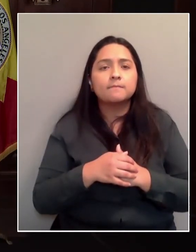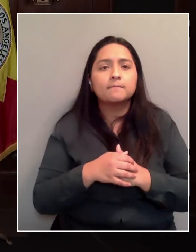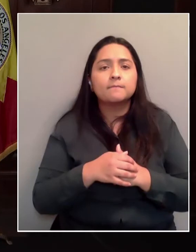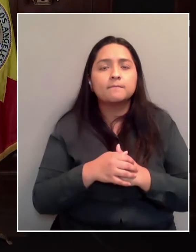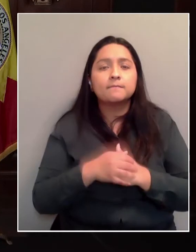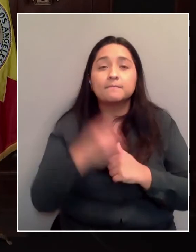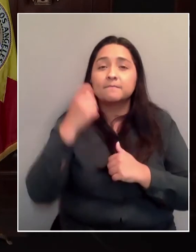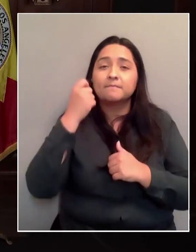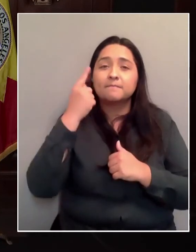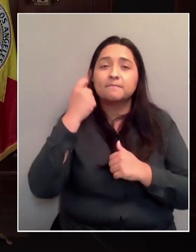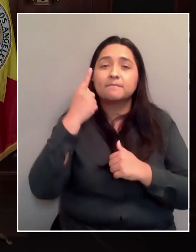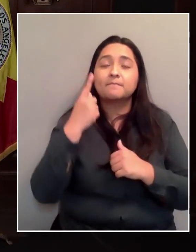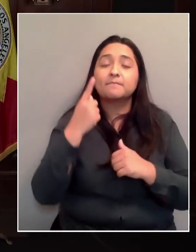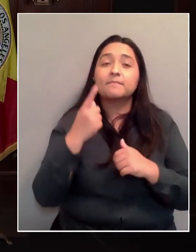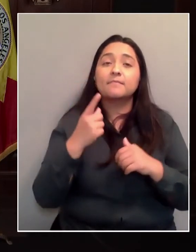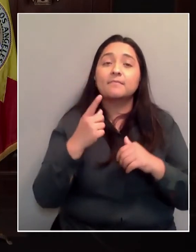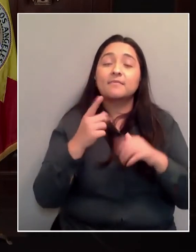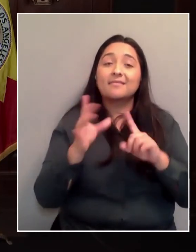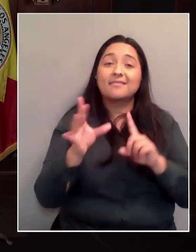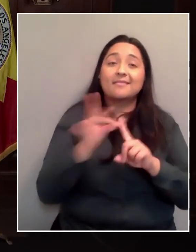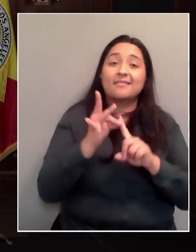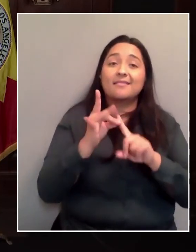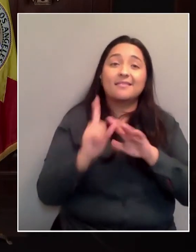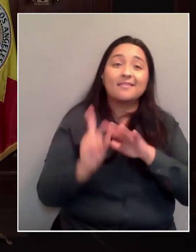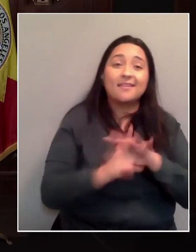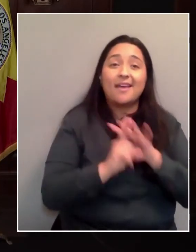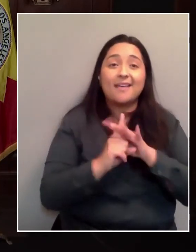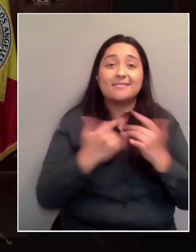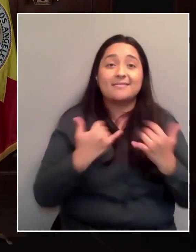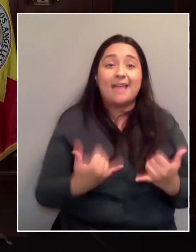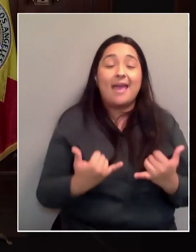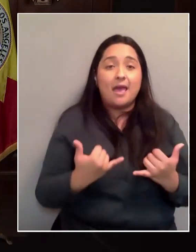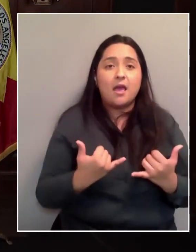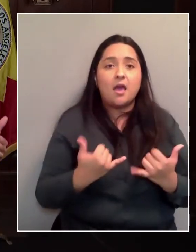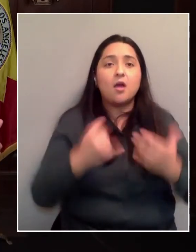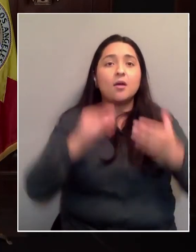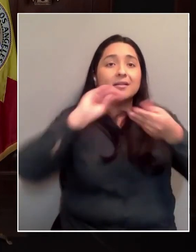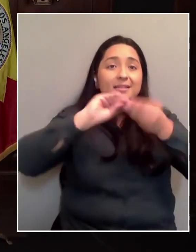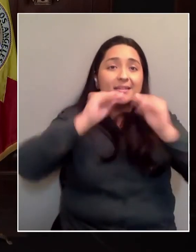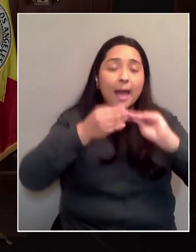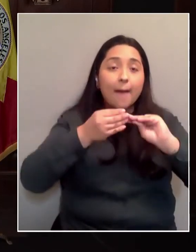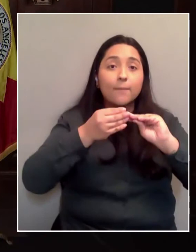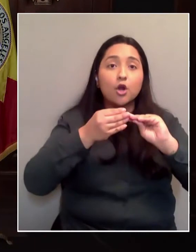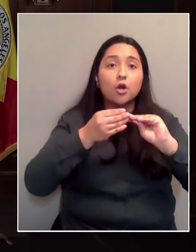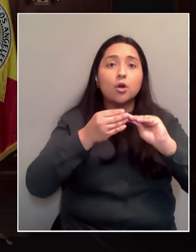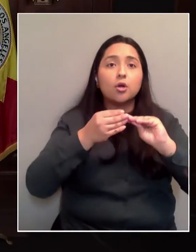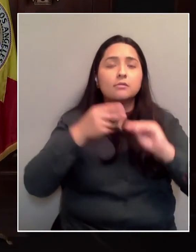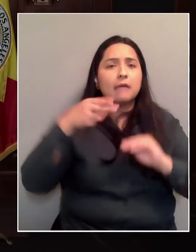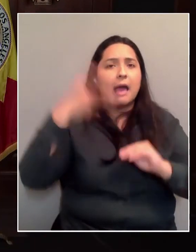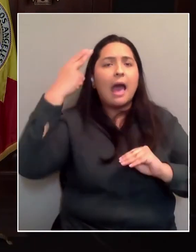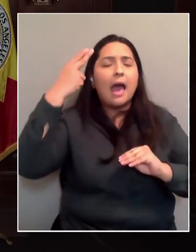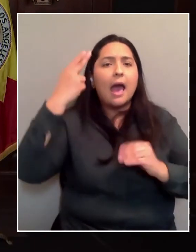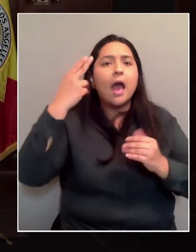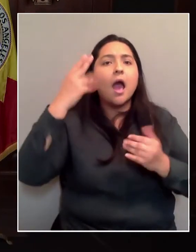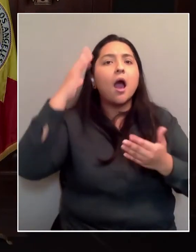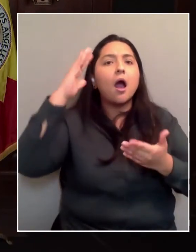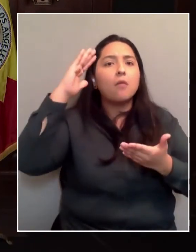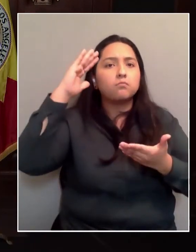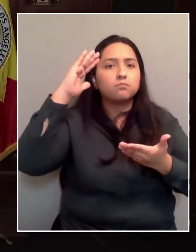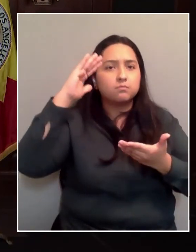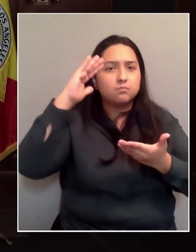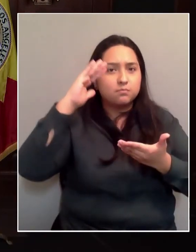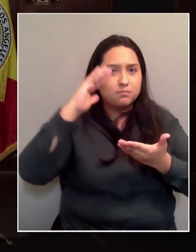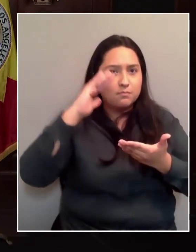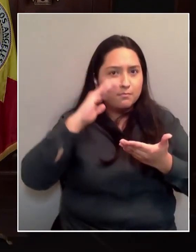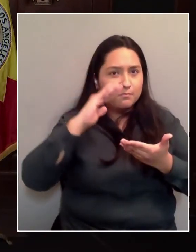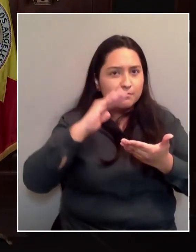infección, todos los estadísticos son mejor cada día. Y por eso, probablemente en